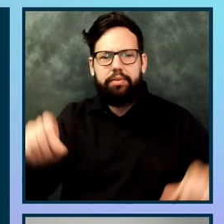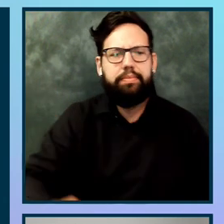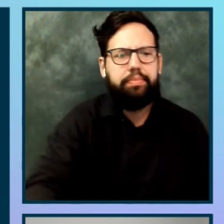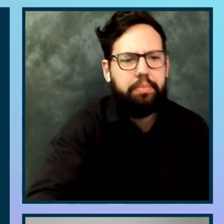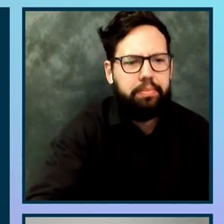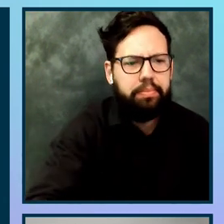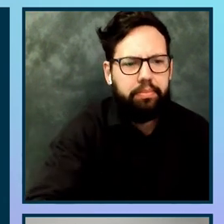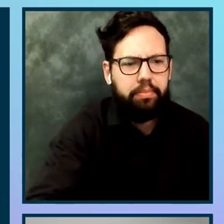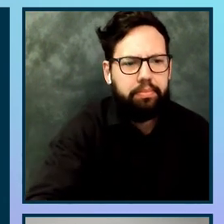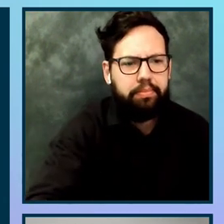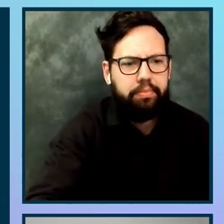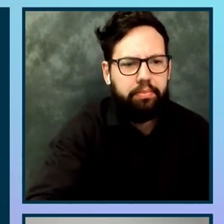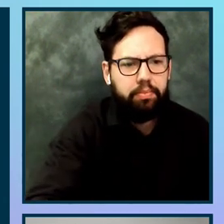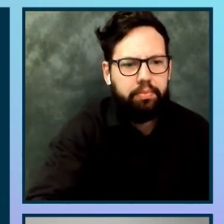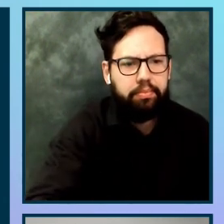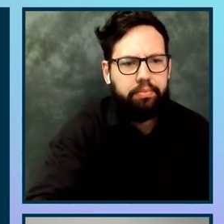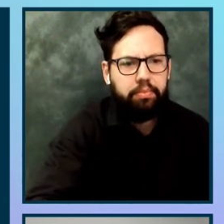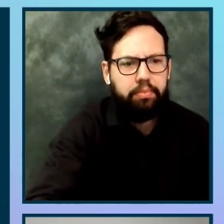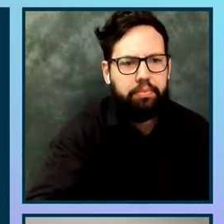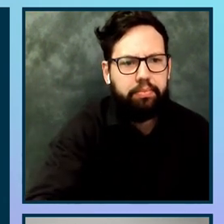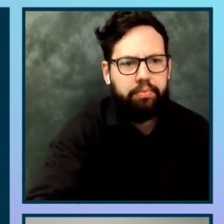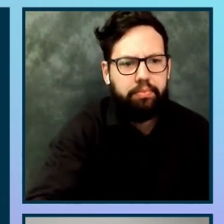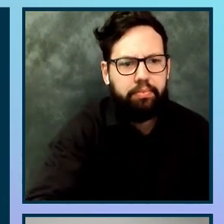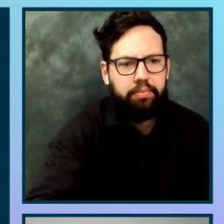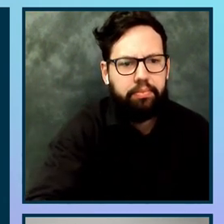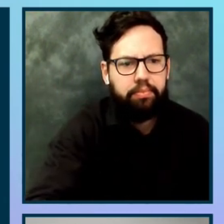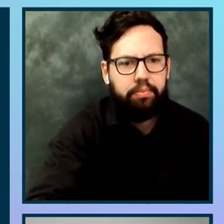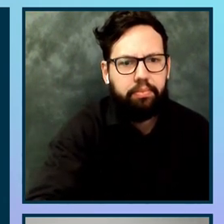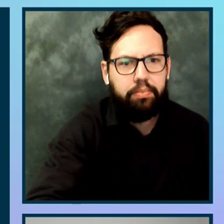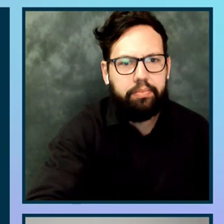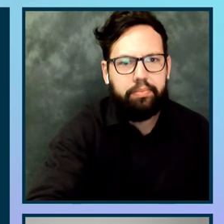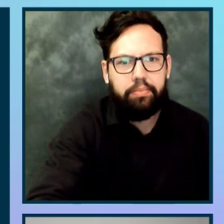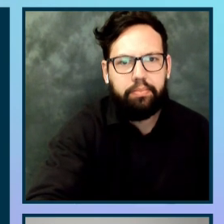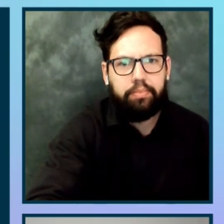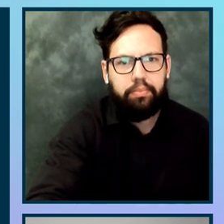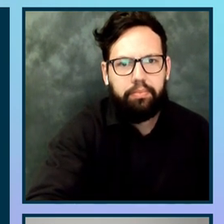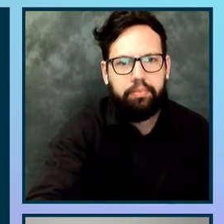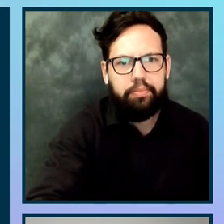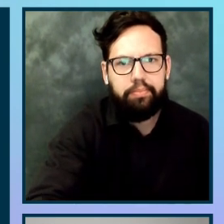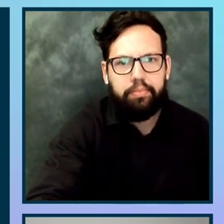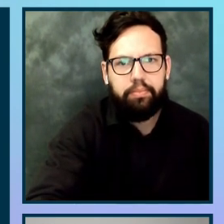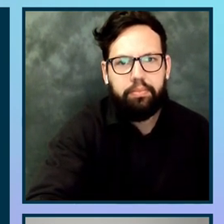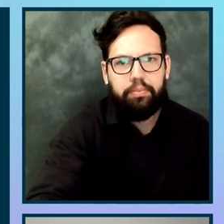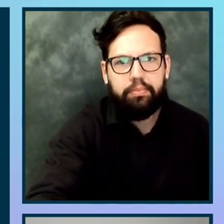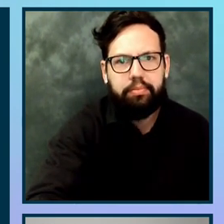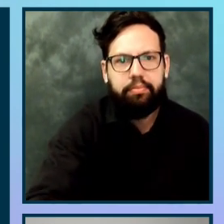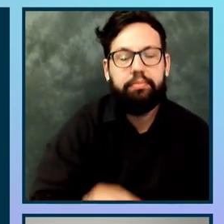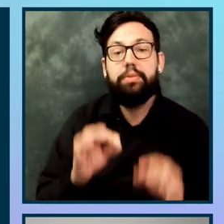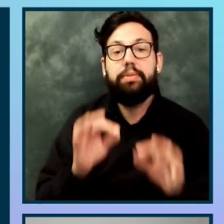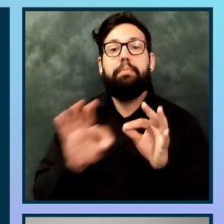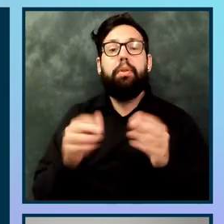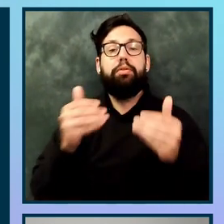You just need to click in Run Test, and they are going to run the test for a lot of families. I'm clicking in Images,